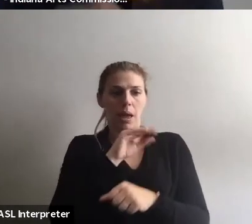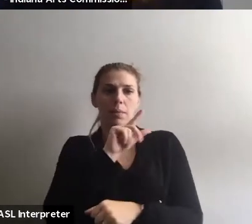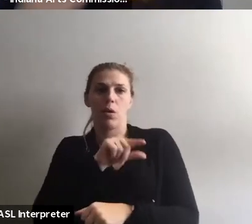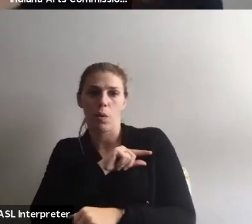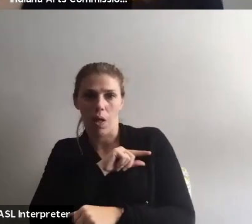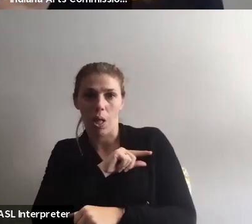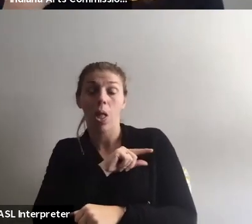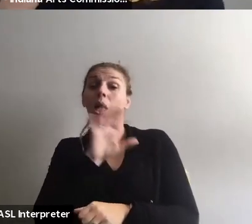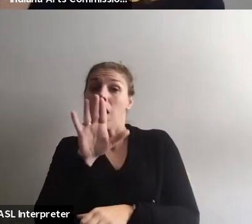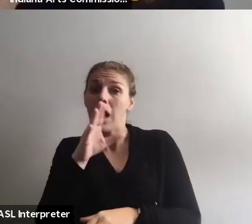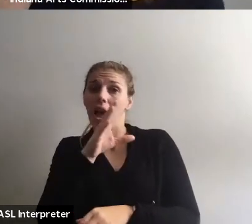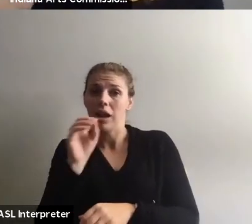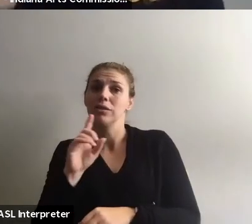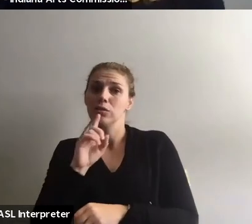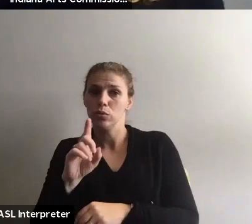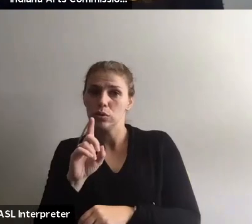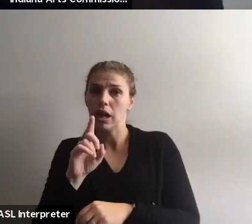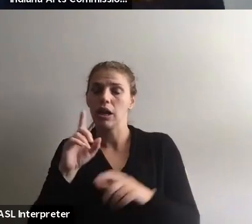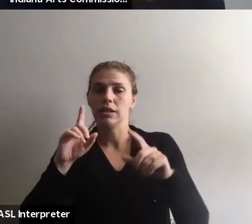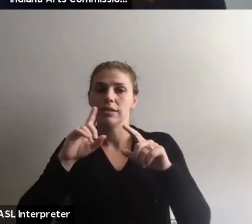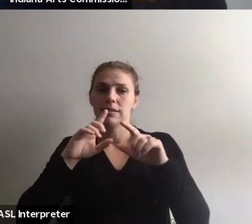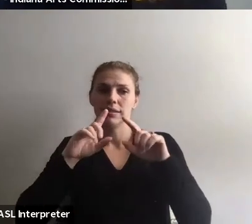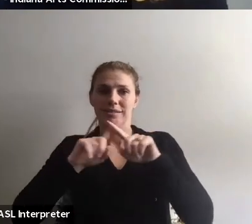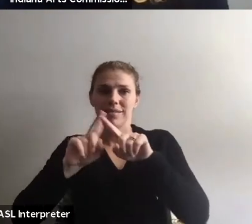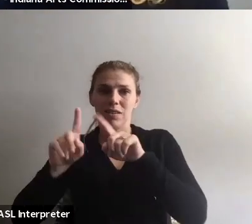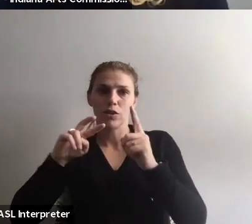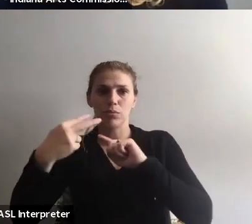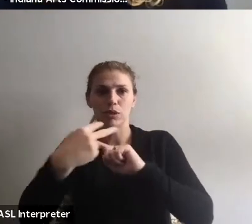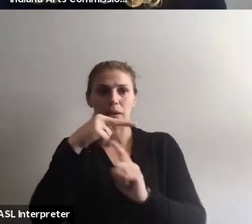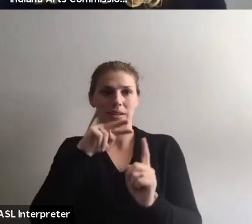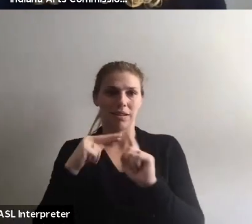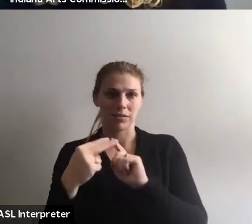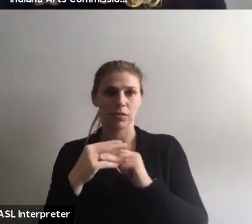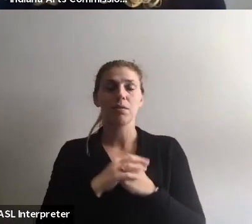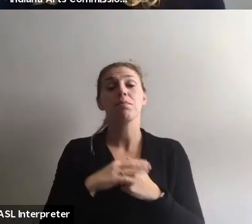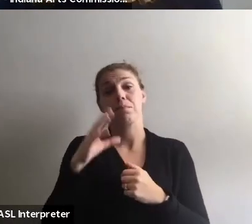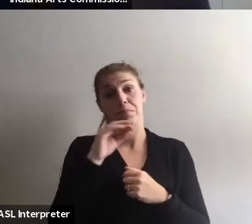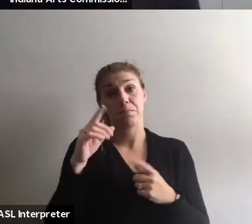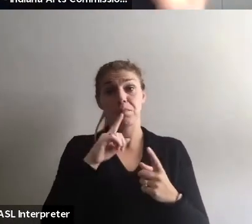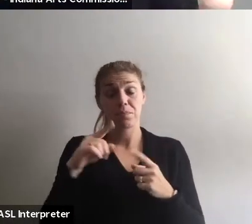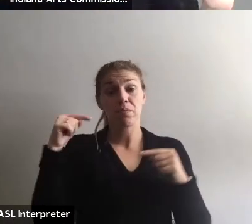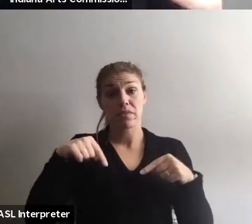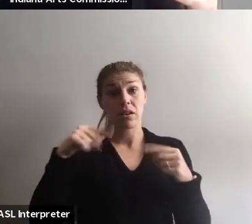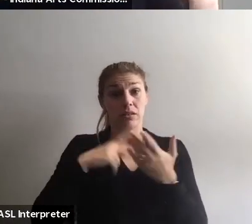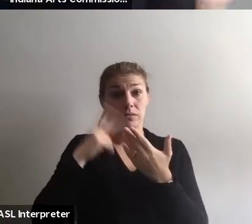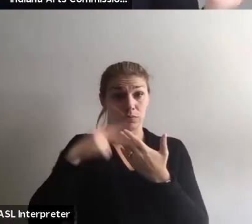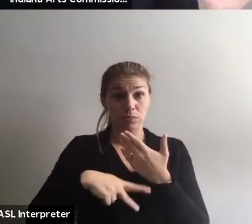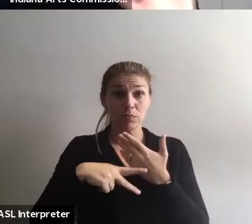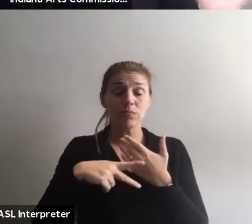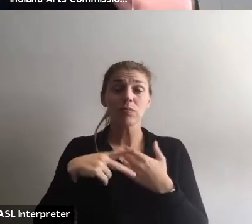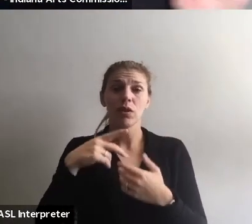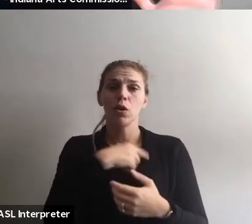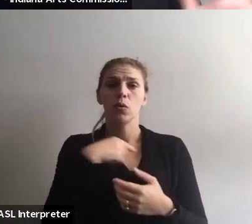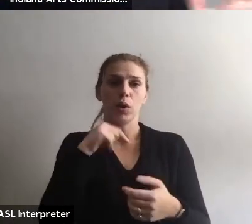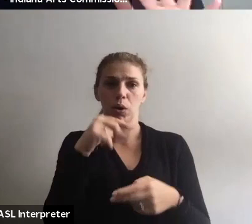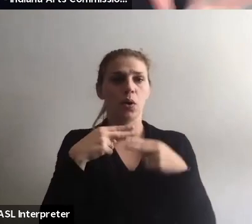and a really rich collection of perspectives. And this, this program, we, we